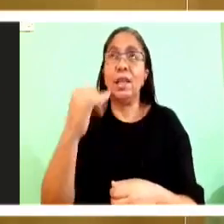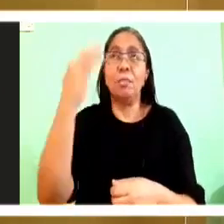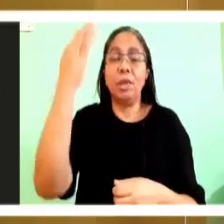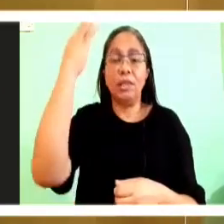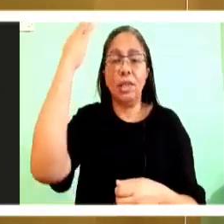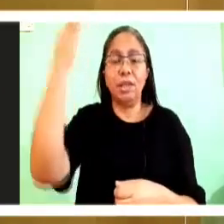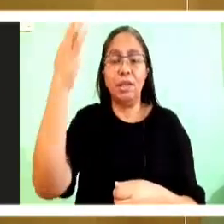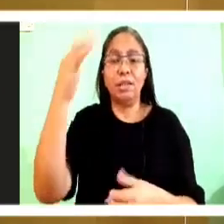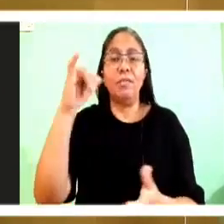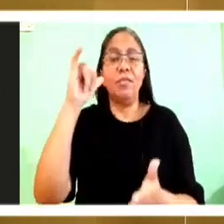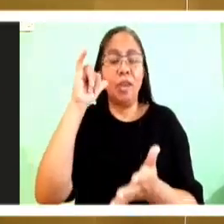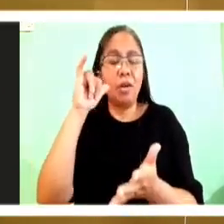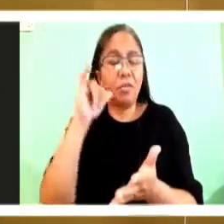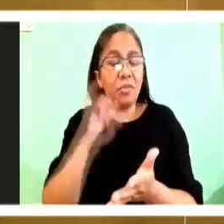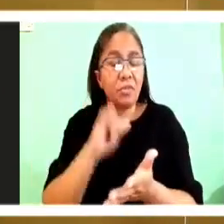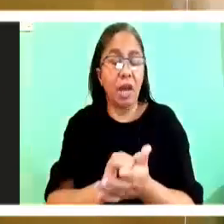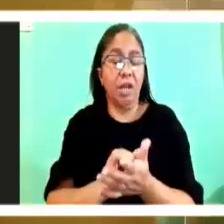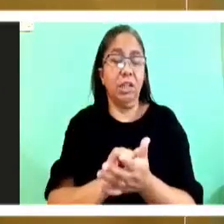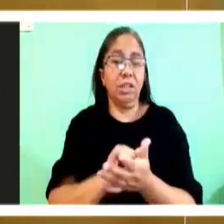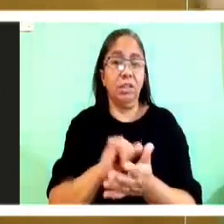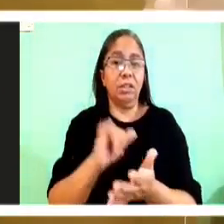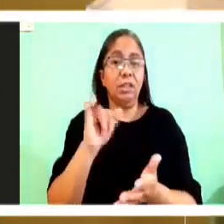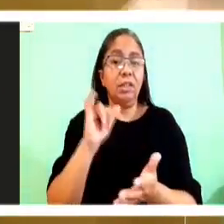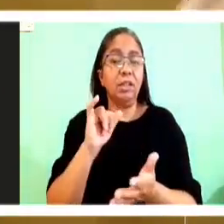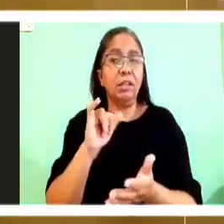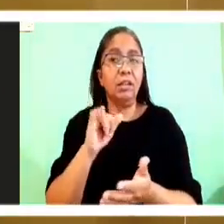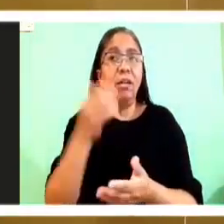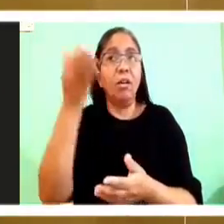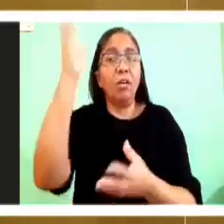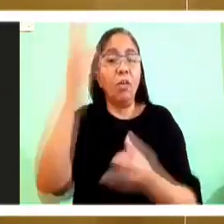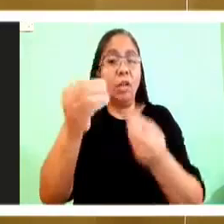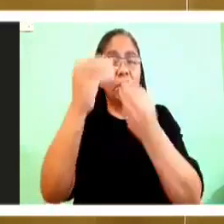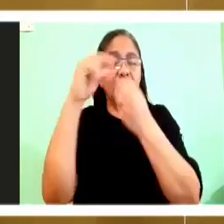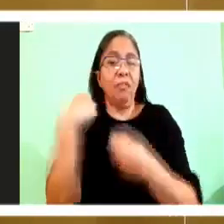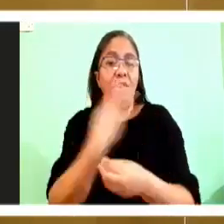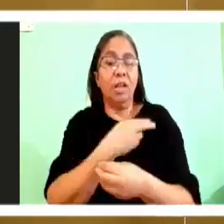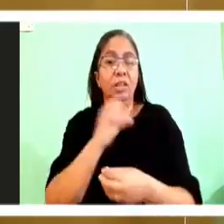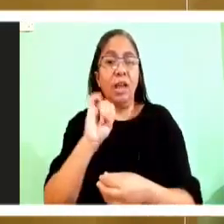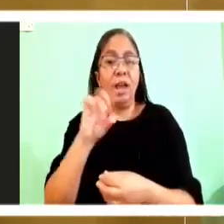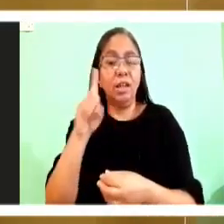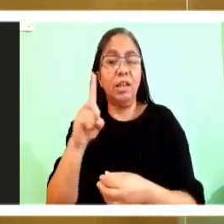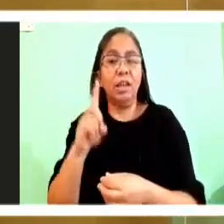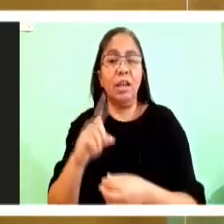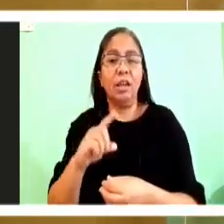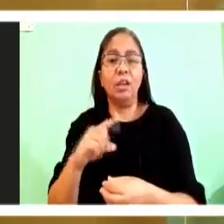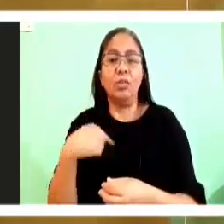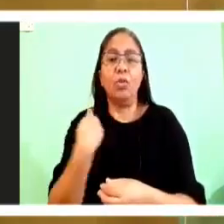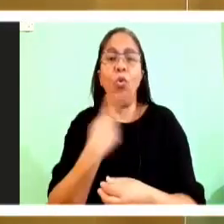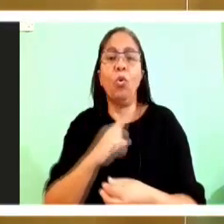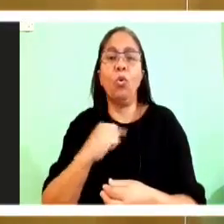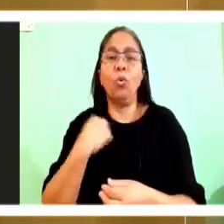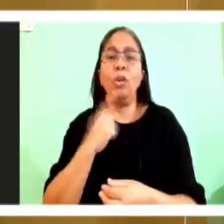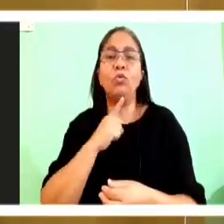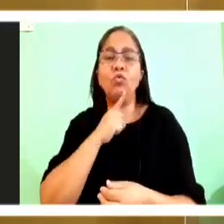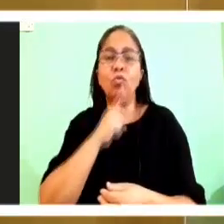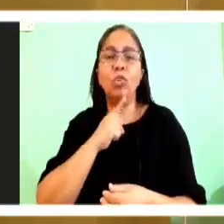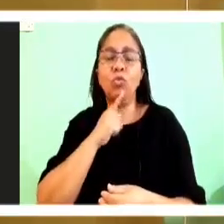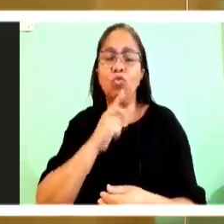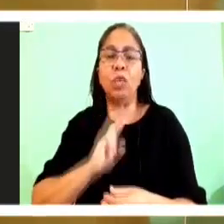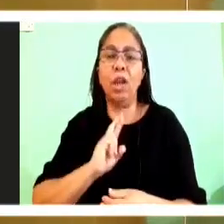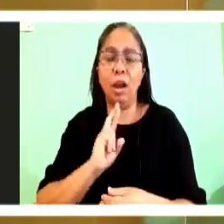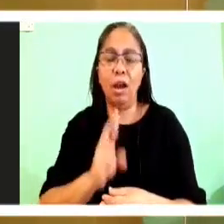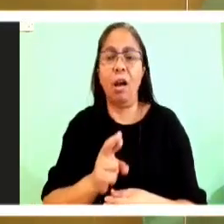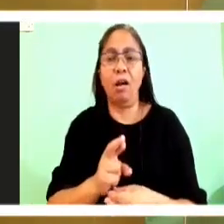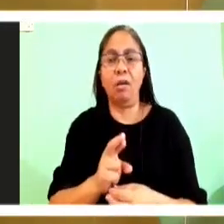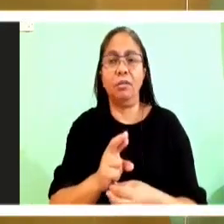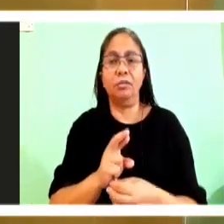identity that God has given us up front is the truth of who we are. And the second